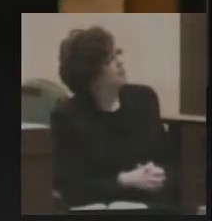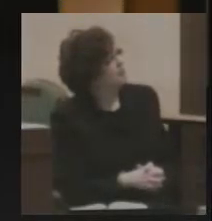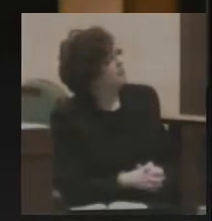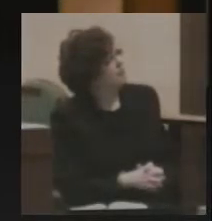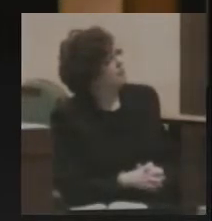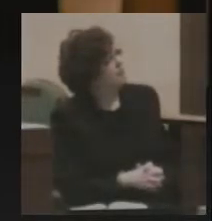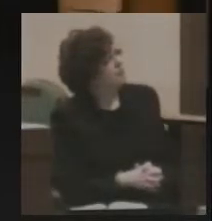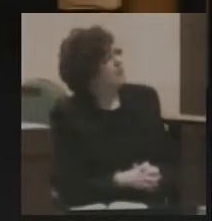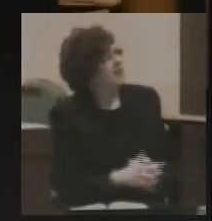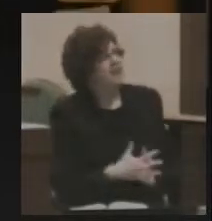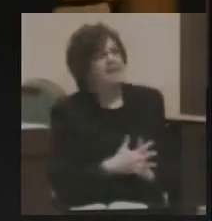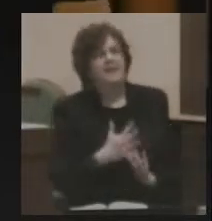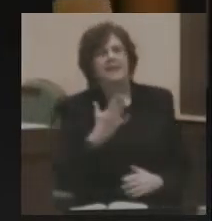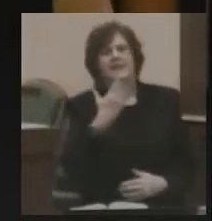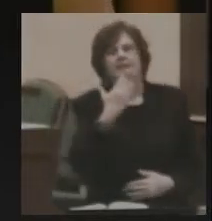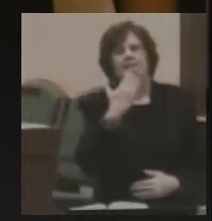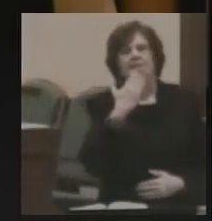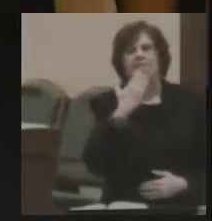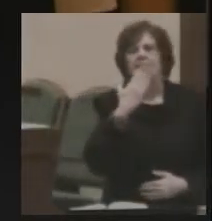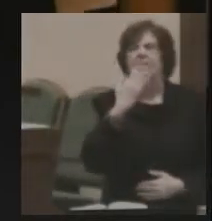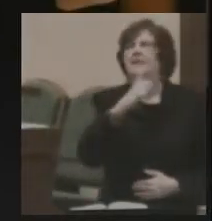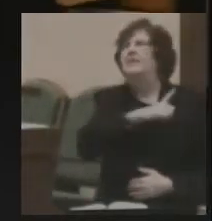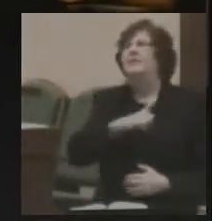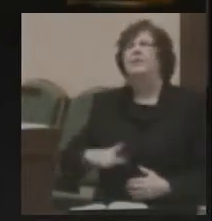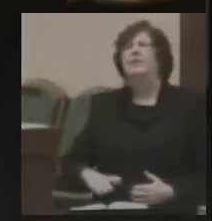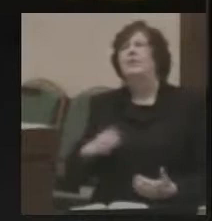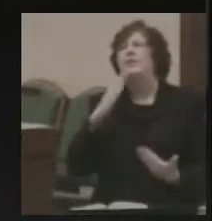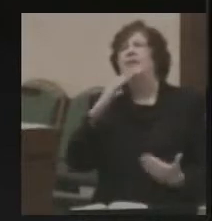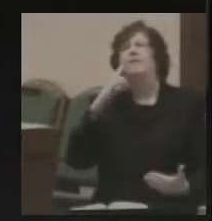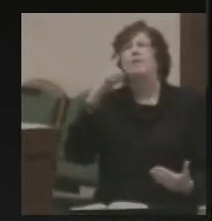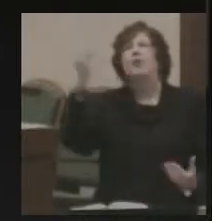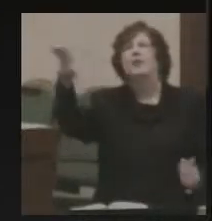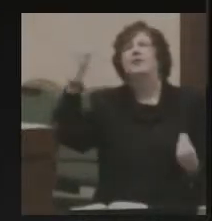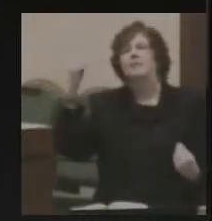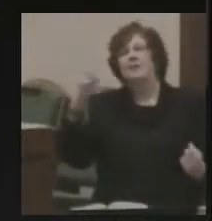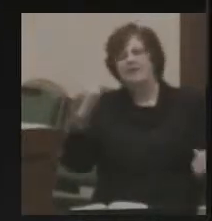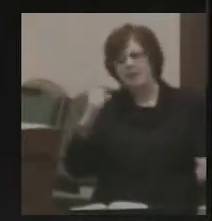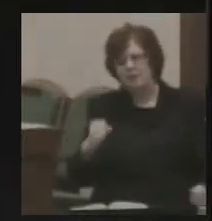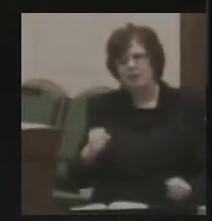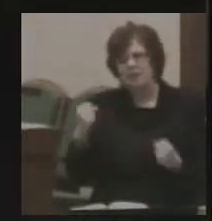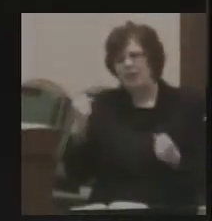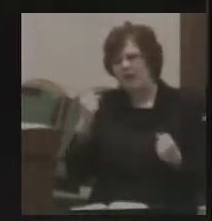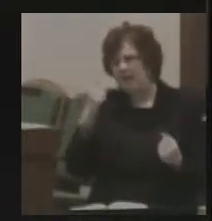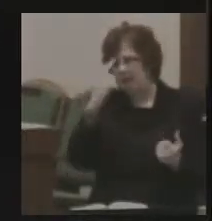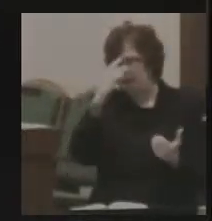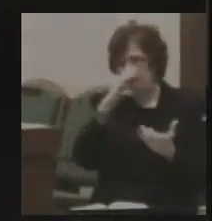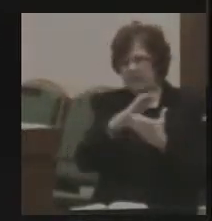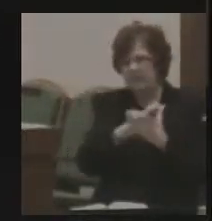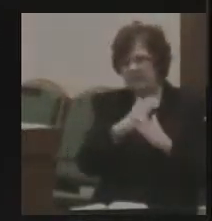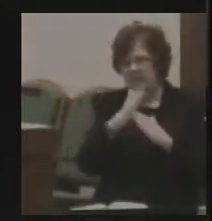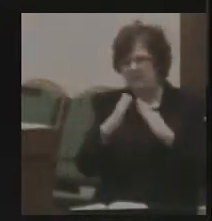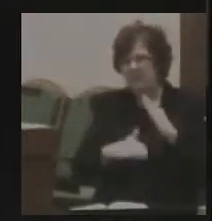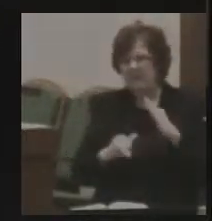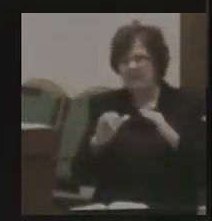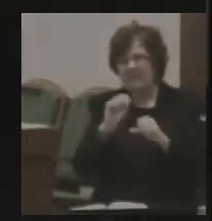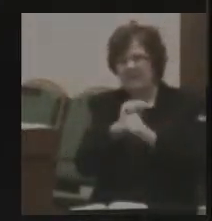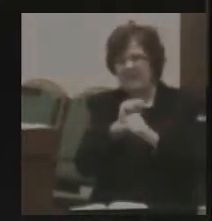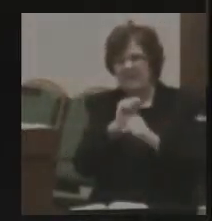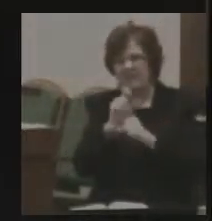Dear Lord, thank you for giving me the strength and the conviction to complete the task you entrusted to me.